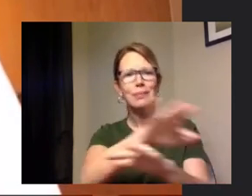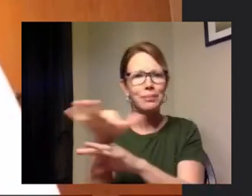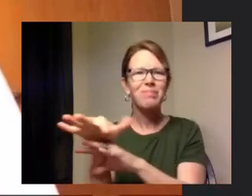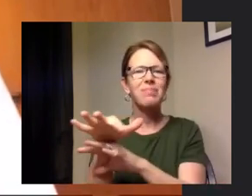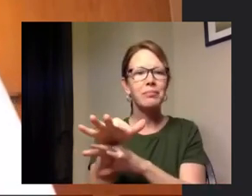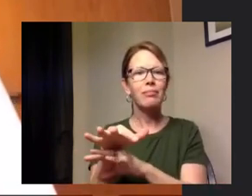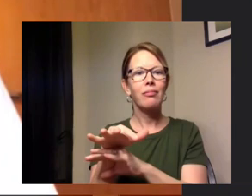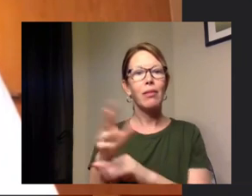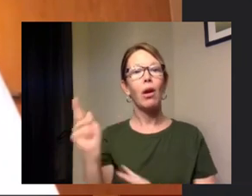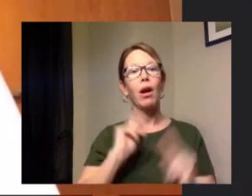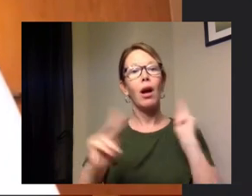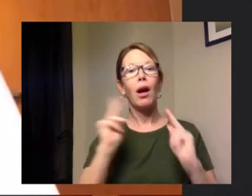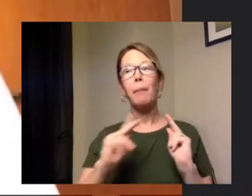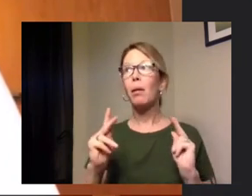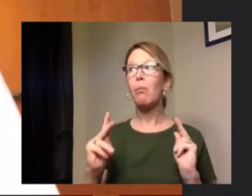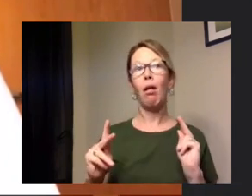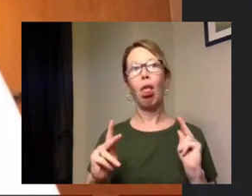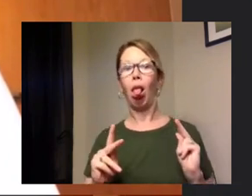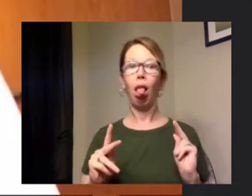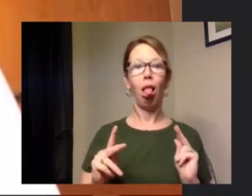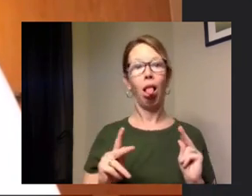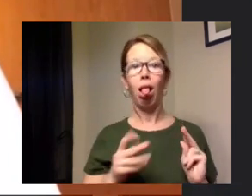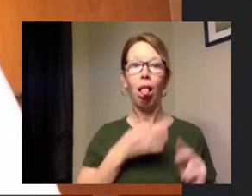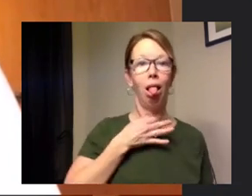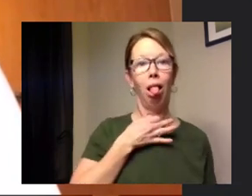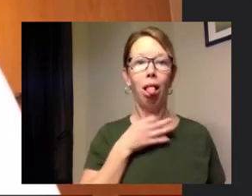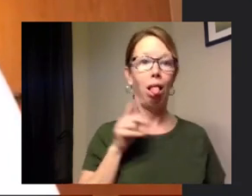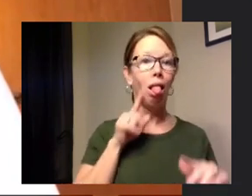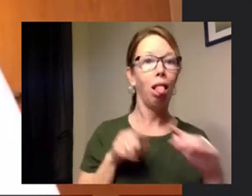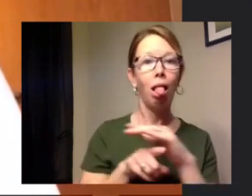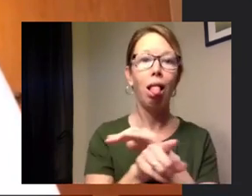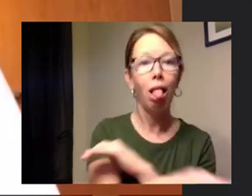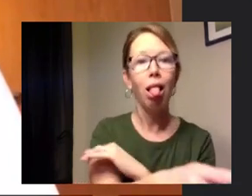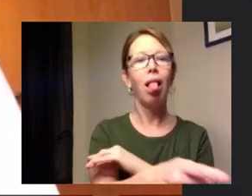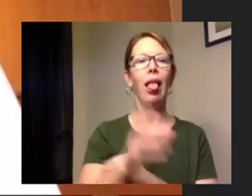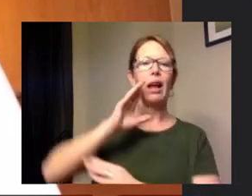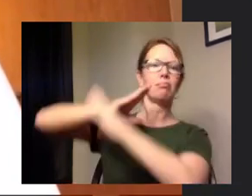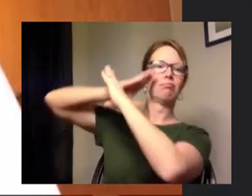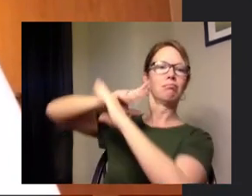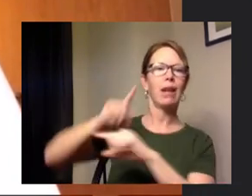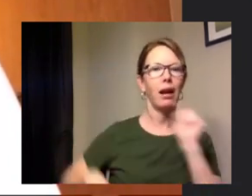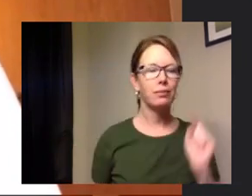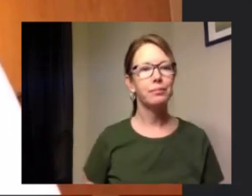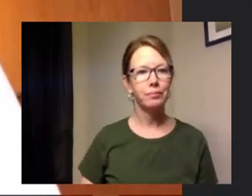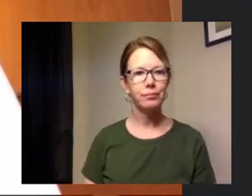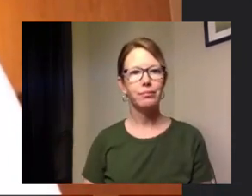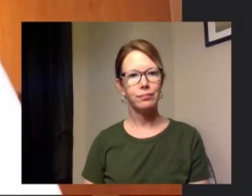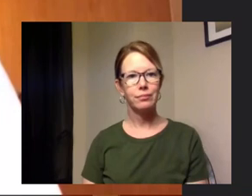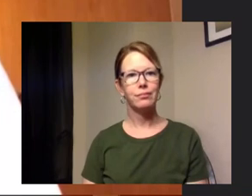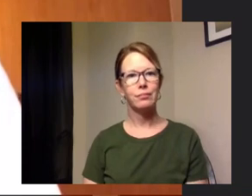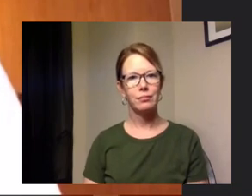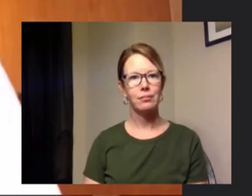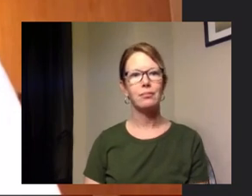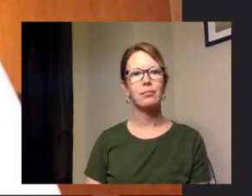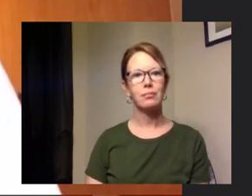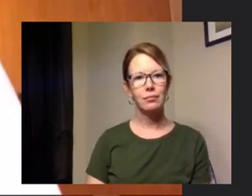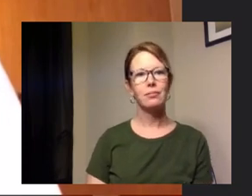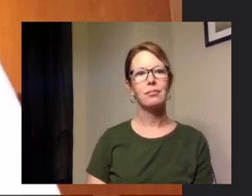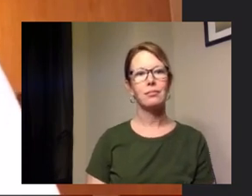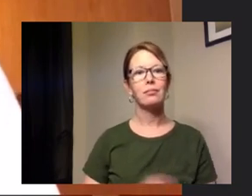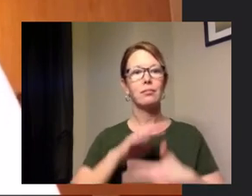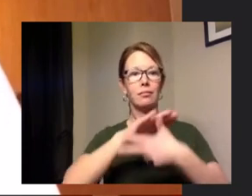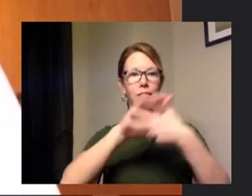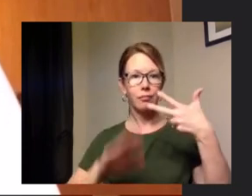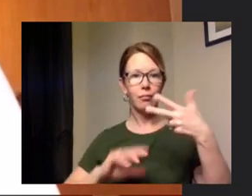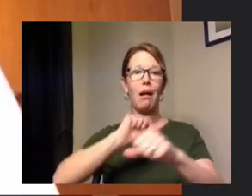may try to do that type of thing um moving on to another community um so three things